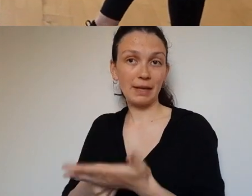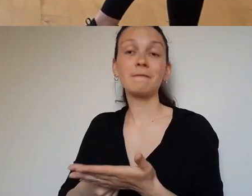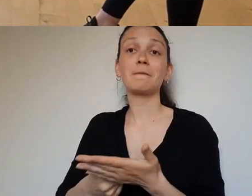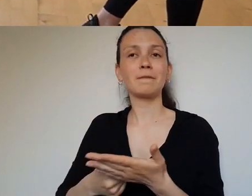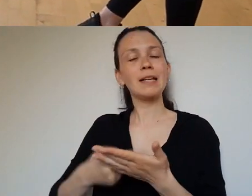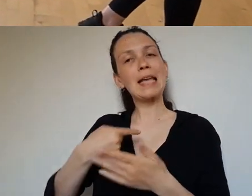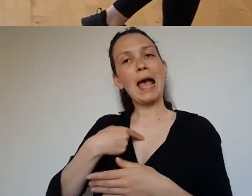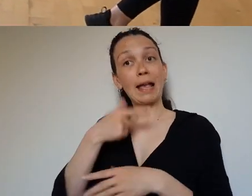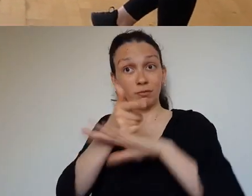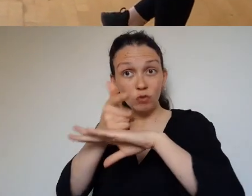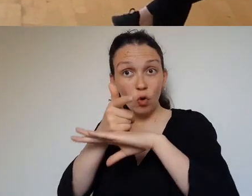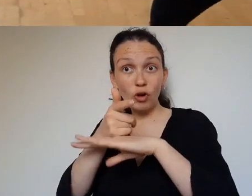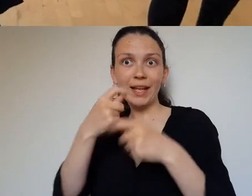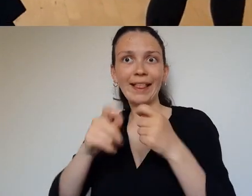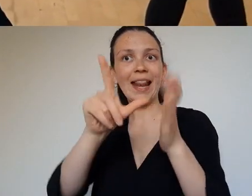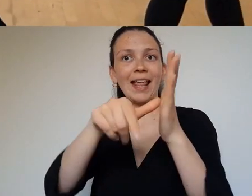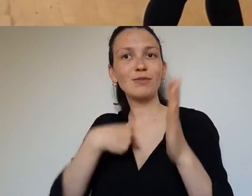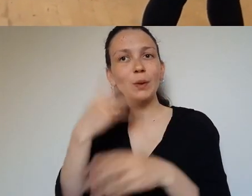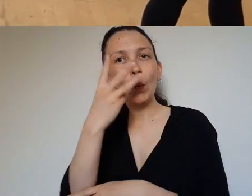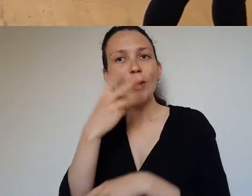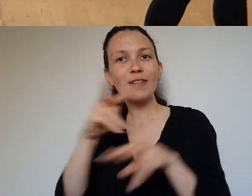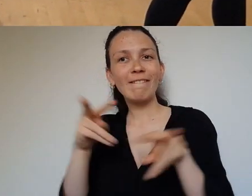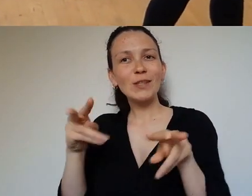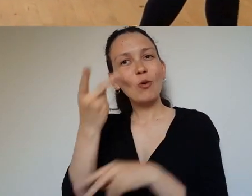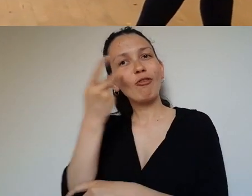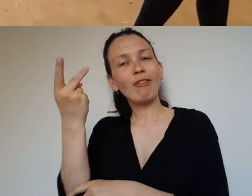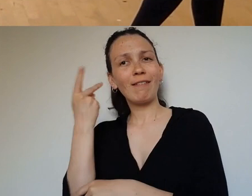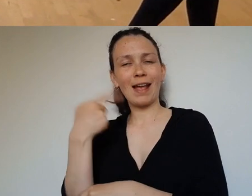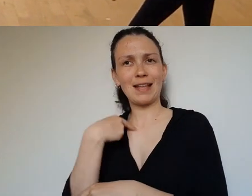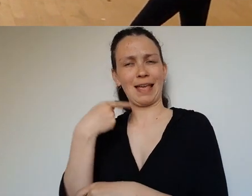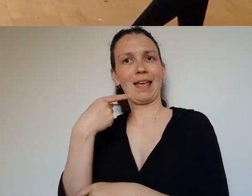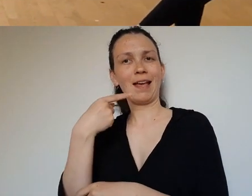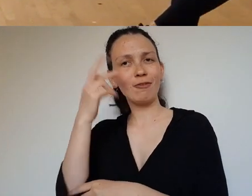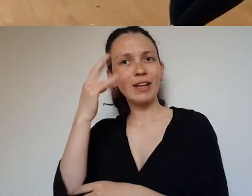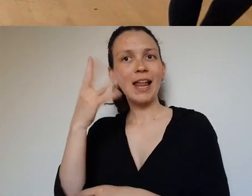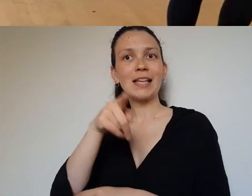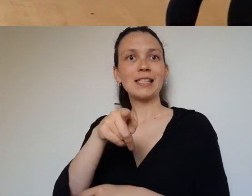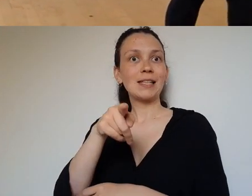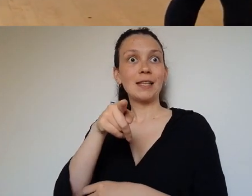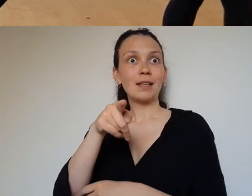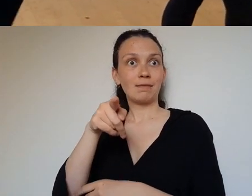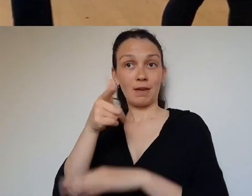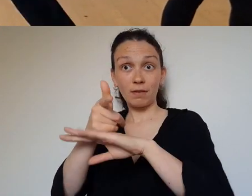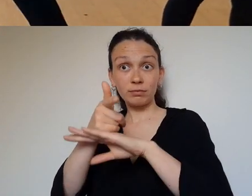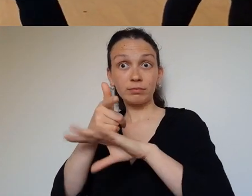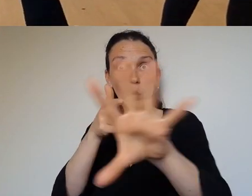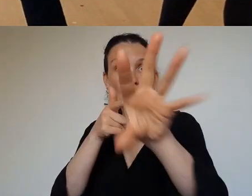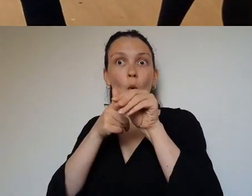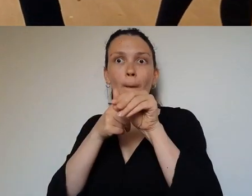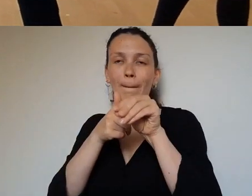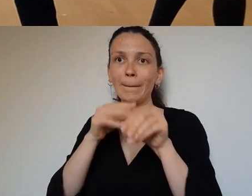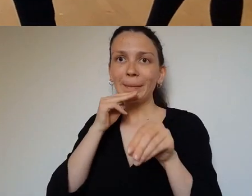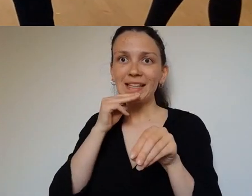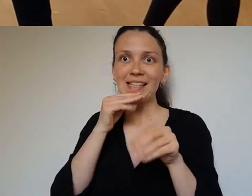It strikes me as I document and reflect later that the digital stories also bear a duty to reveal these moments that are otherwise